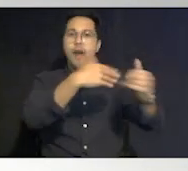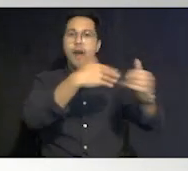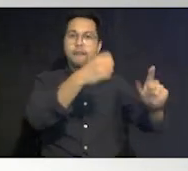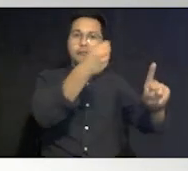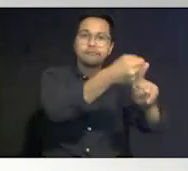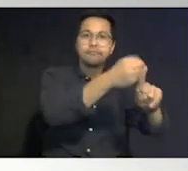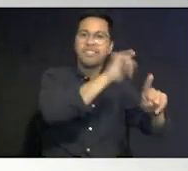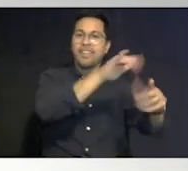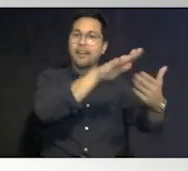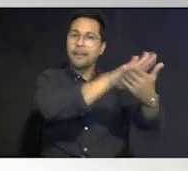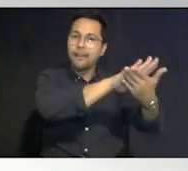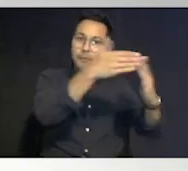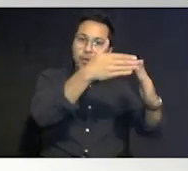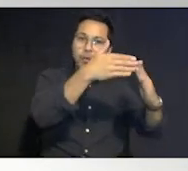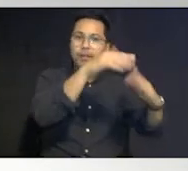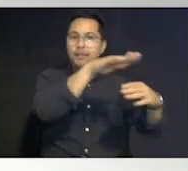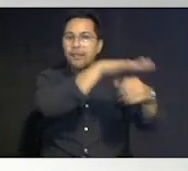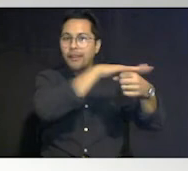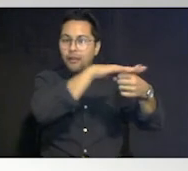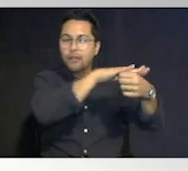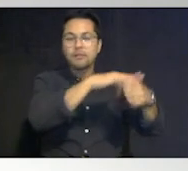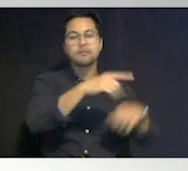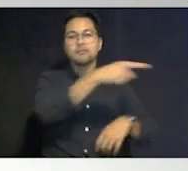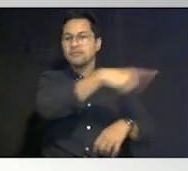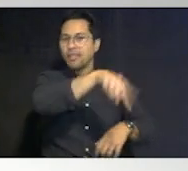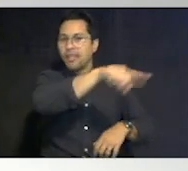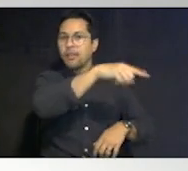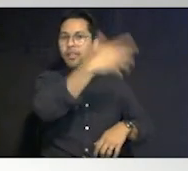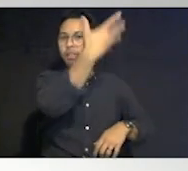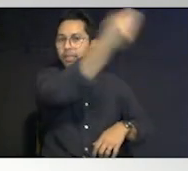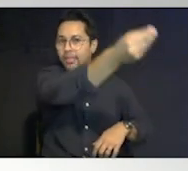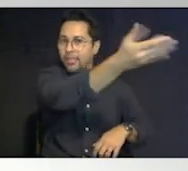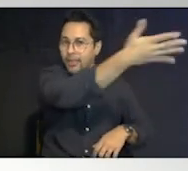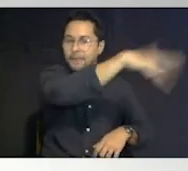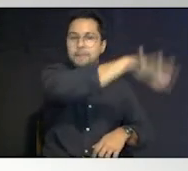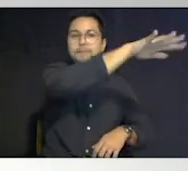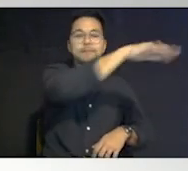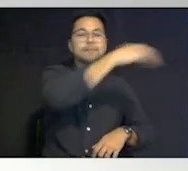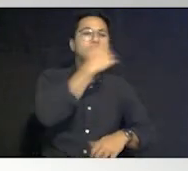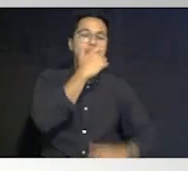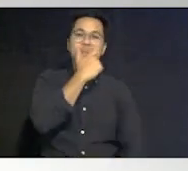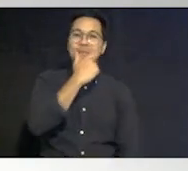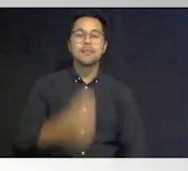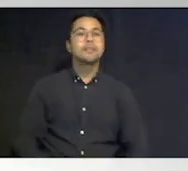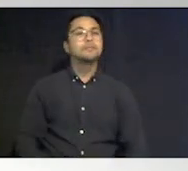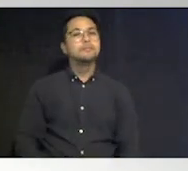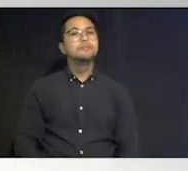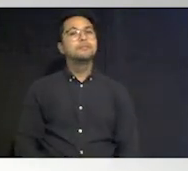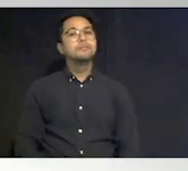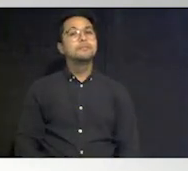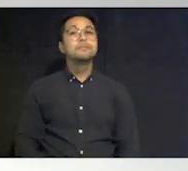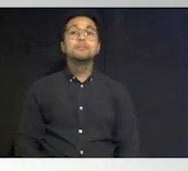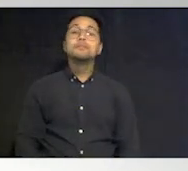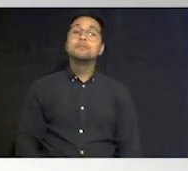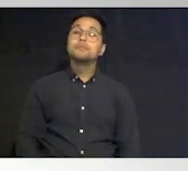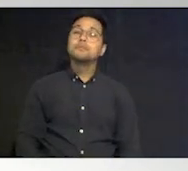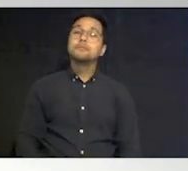the emergency management staff that are out in the community addressing whatever impact may have happened in that community